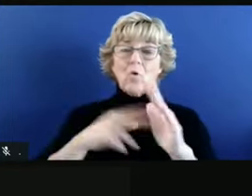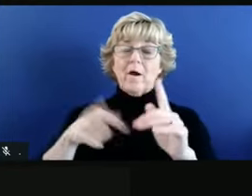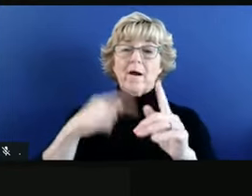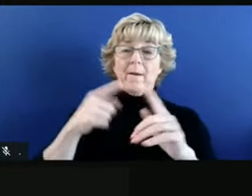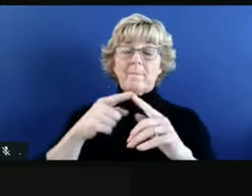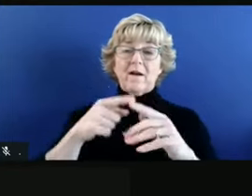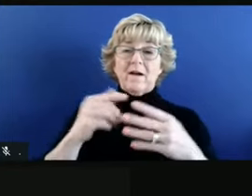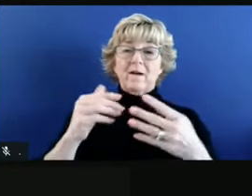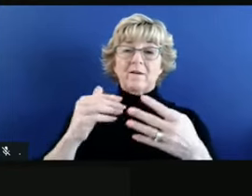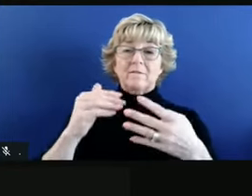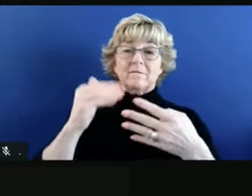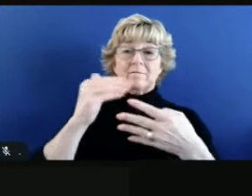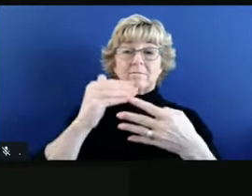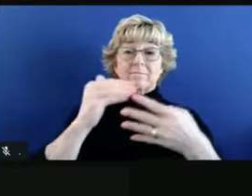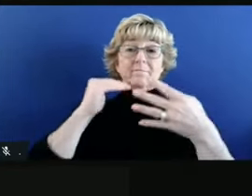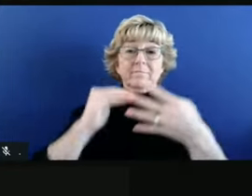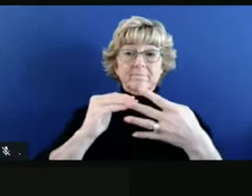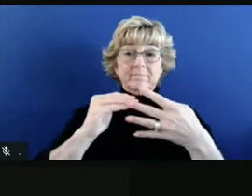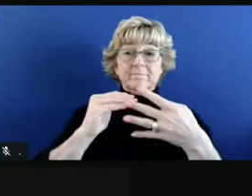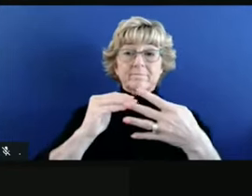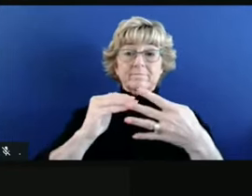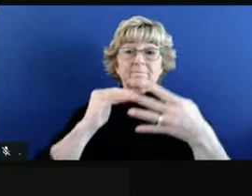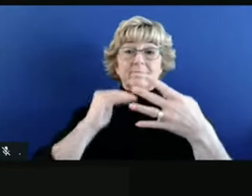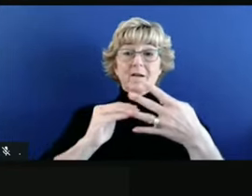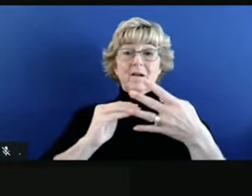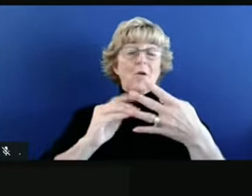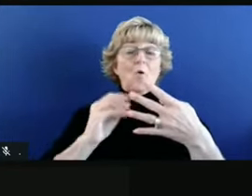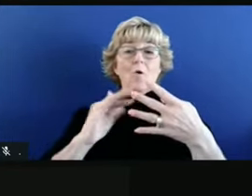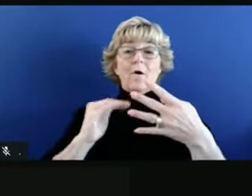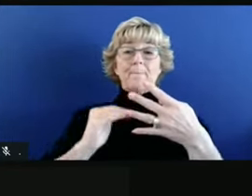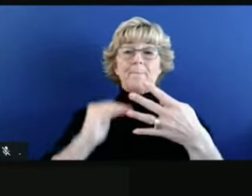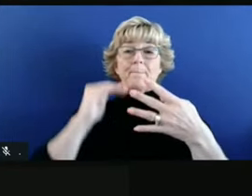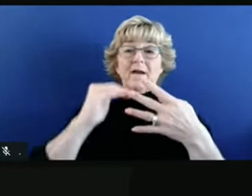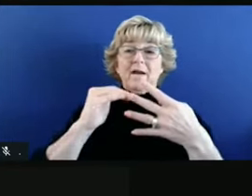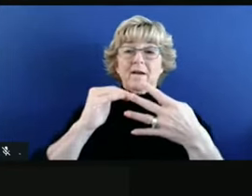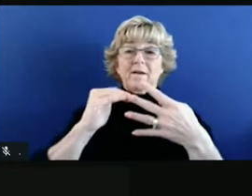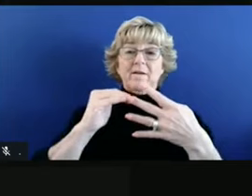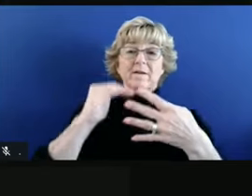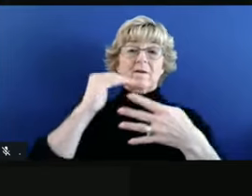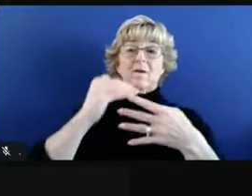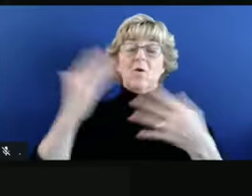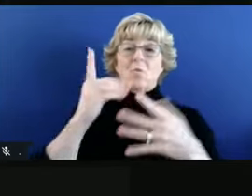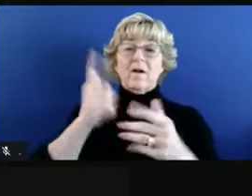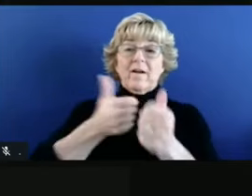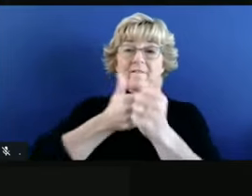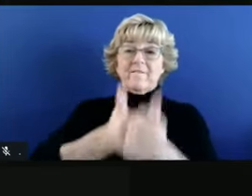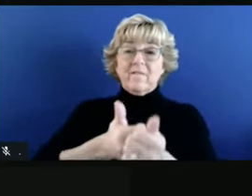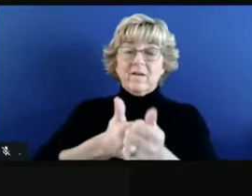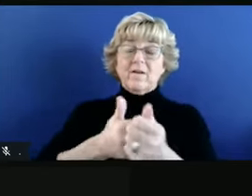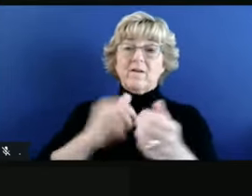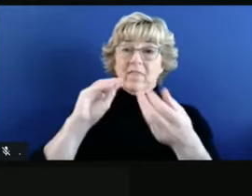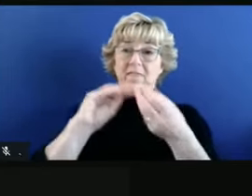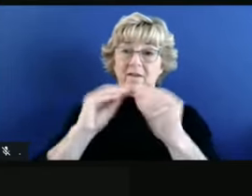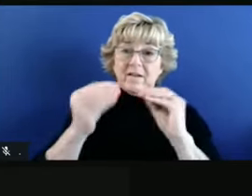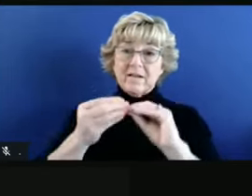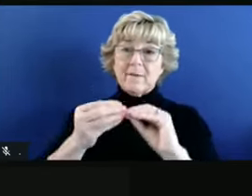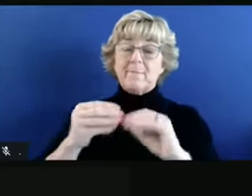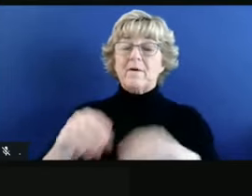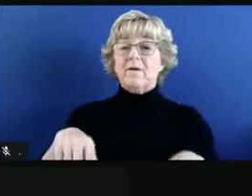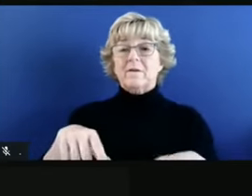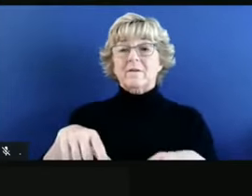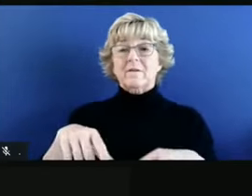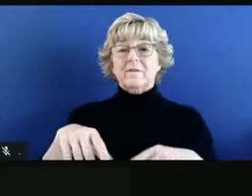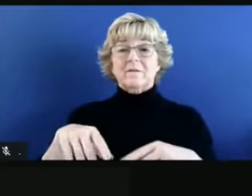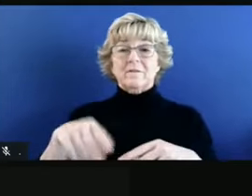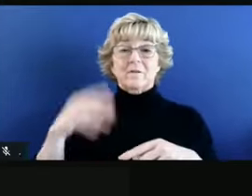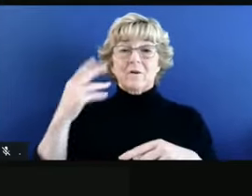they would be when a county needs to move backwards, and then in the condition where data, and we've seen this before, we know